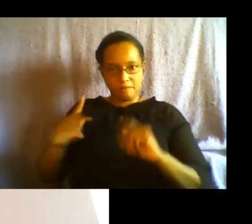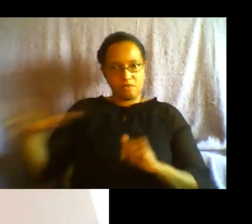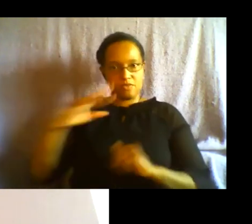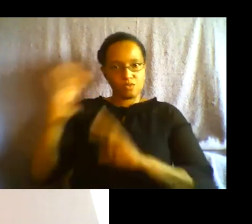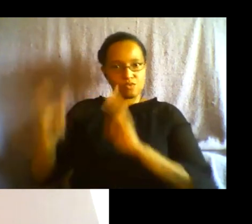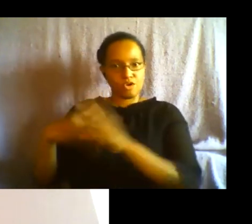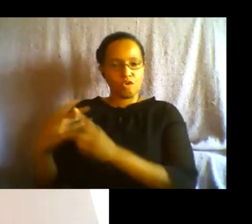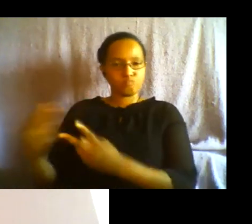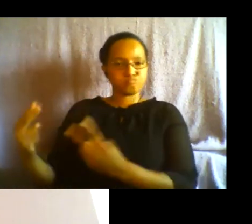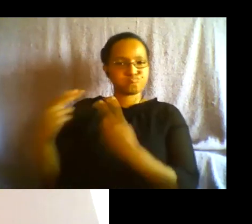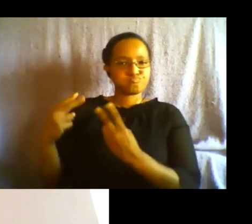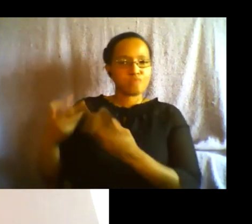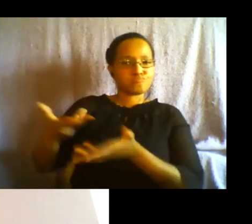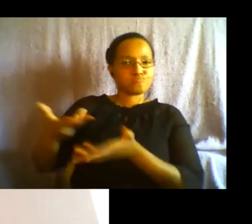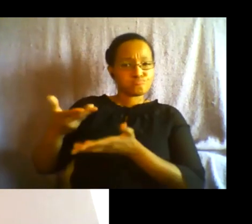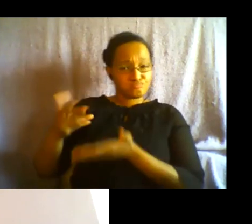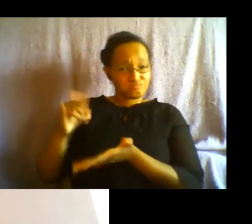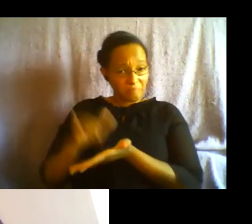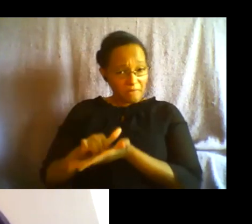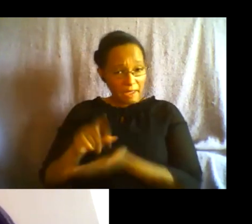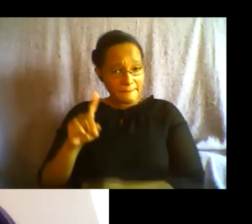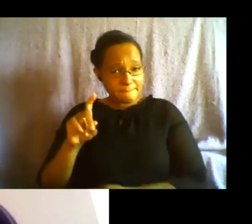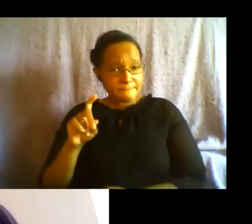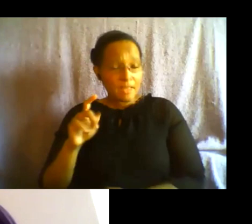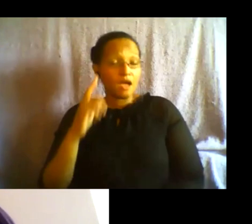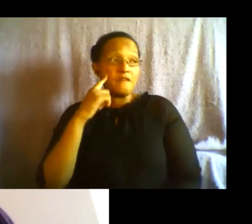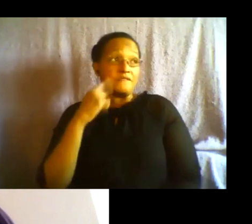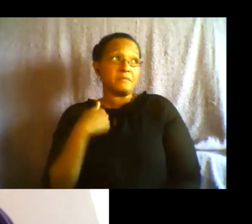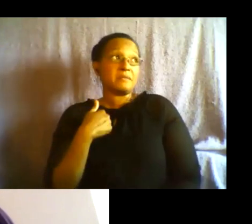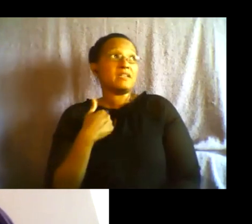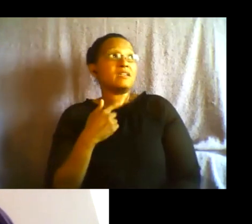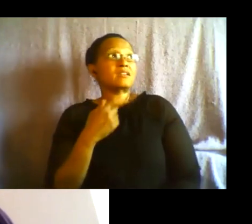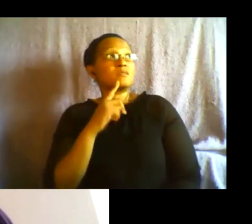uh part of me is just like um